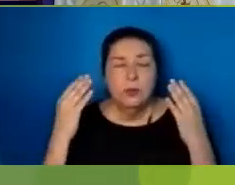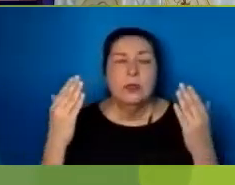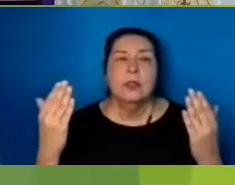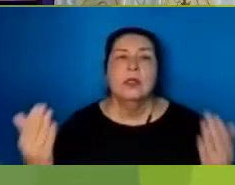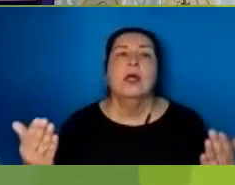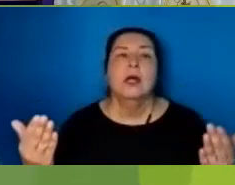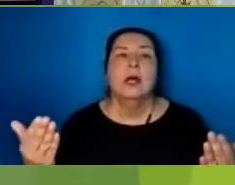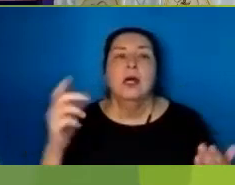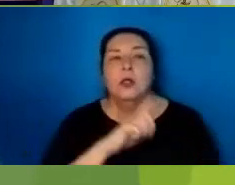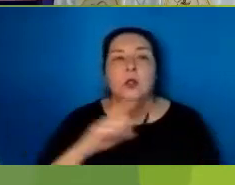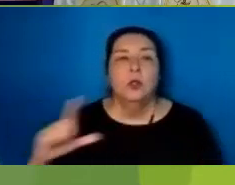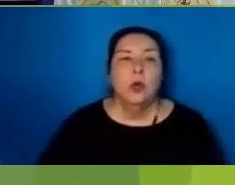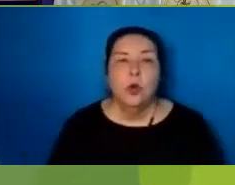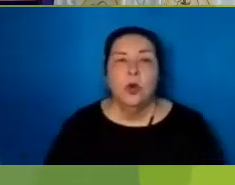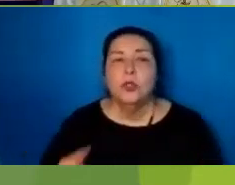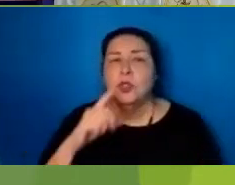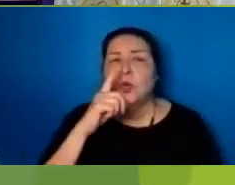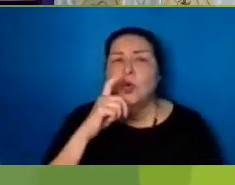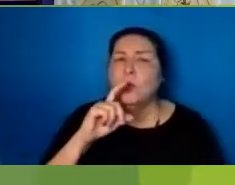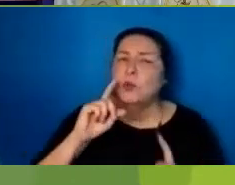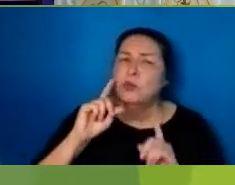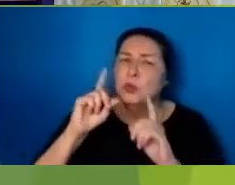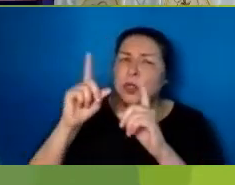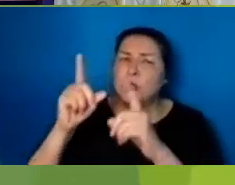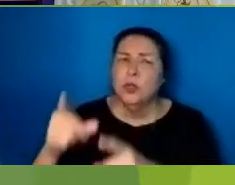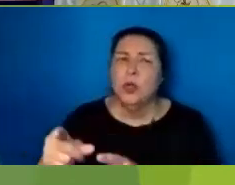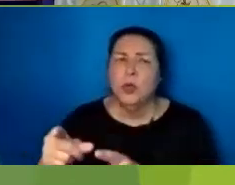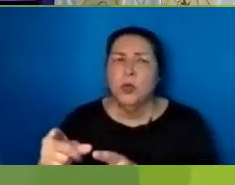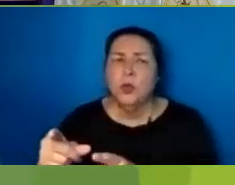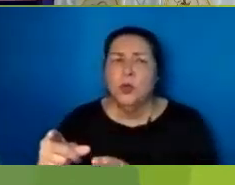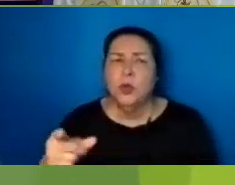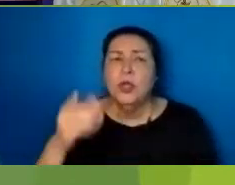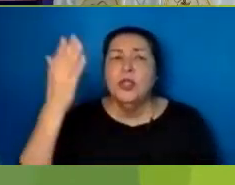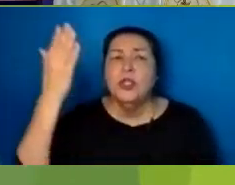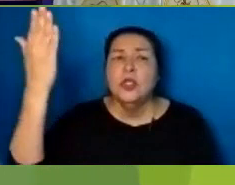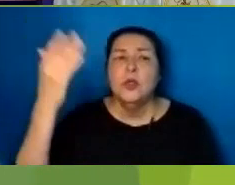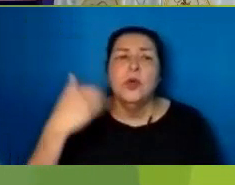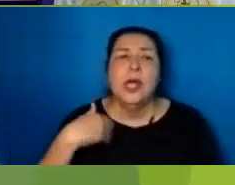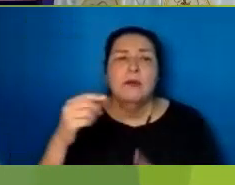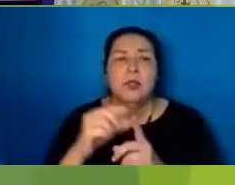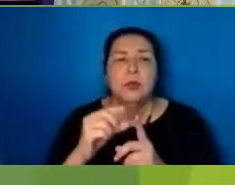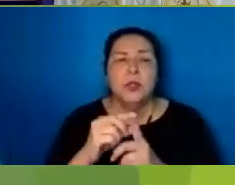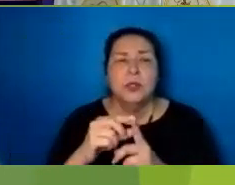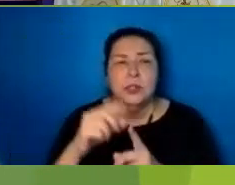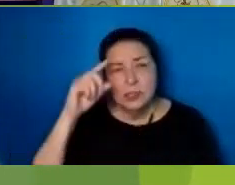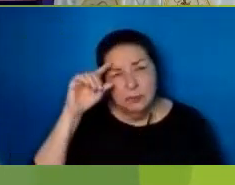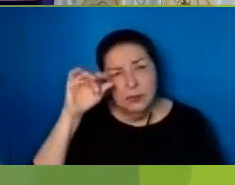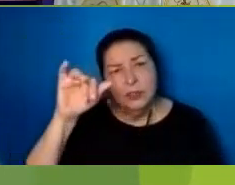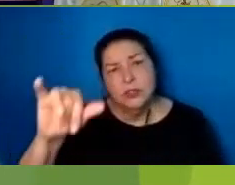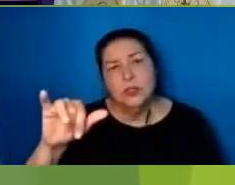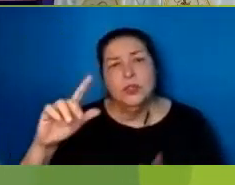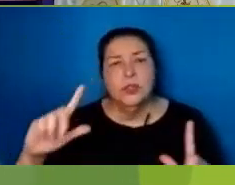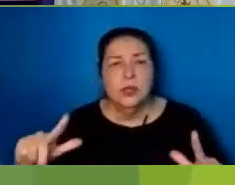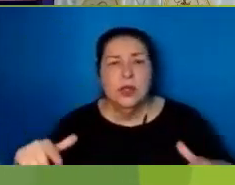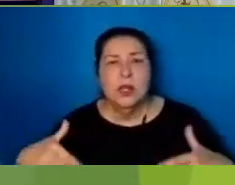Alleluia Lord to whom shall we go You are the words of